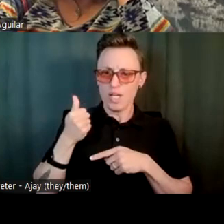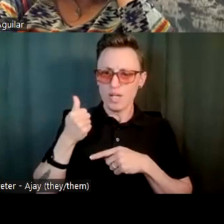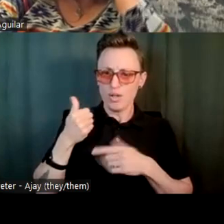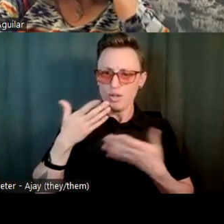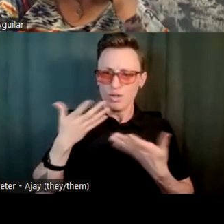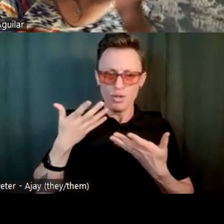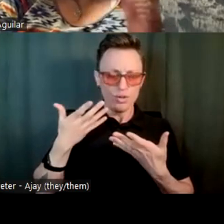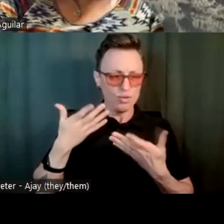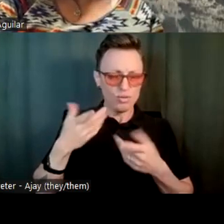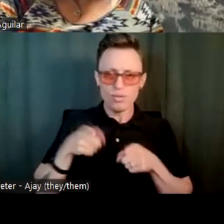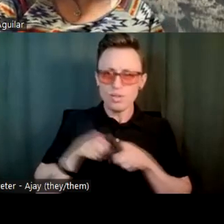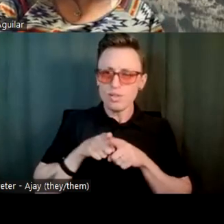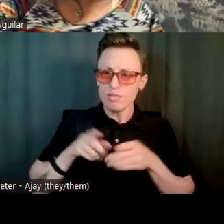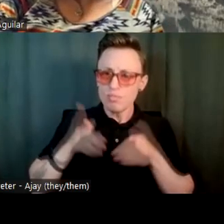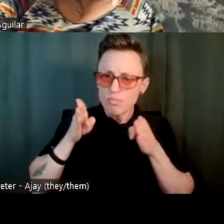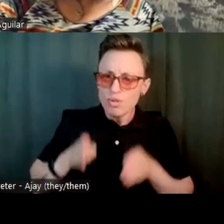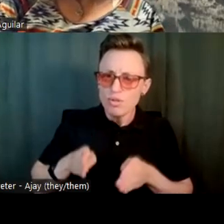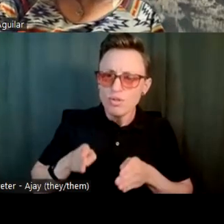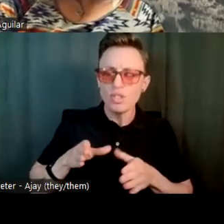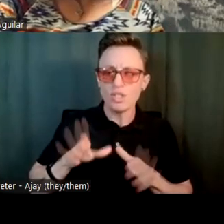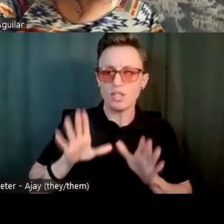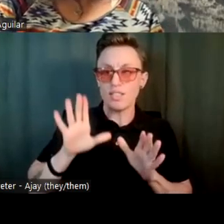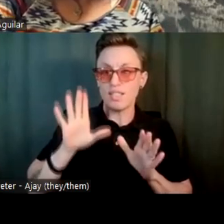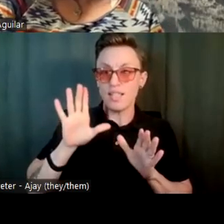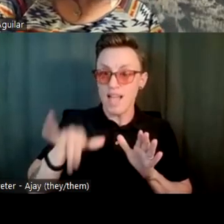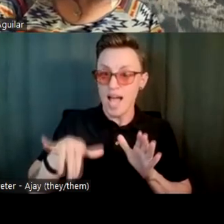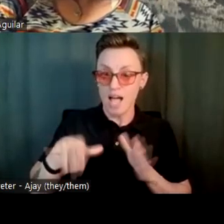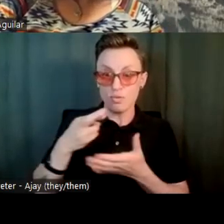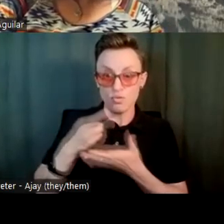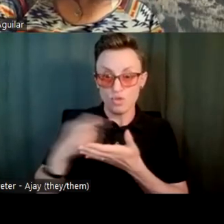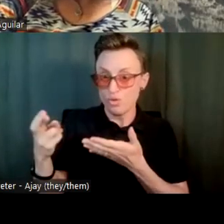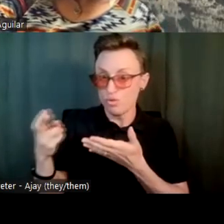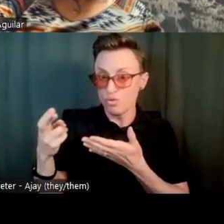it's a resource that's very much underused.